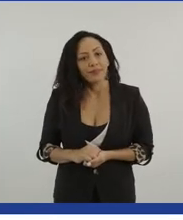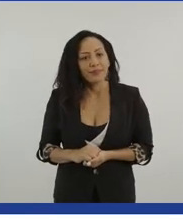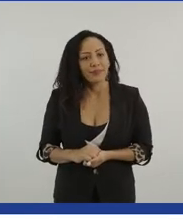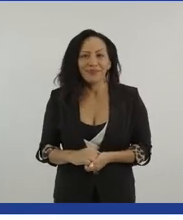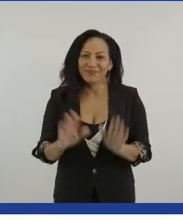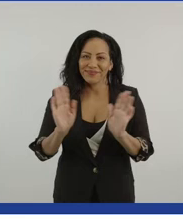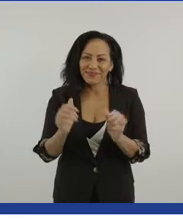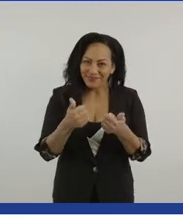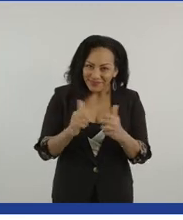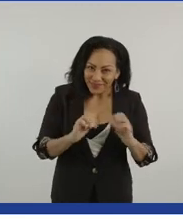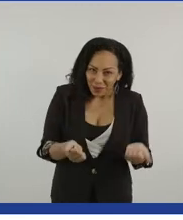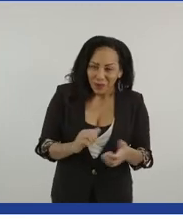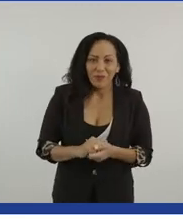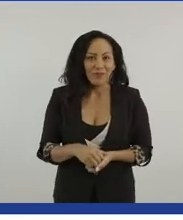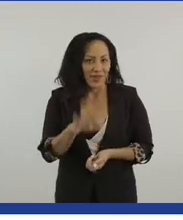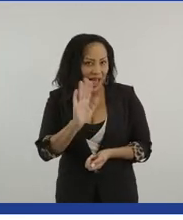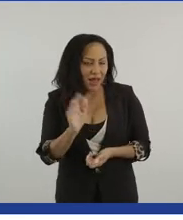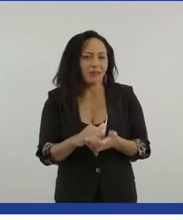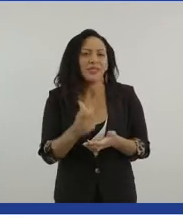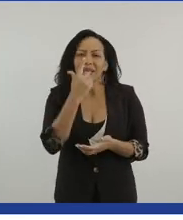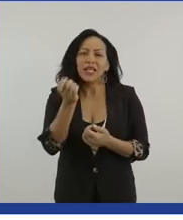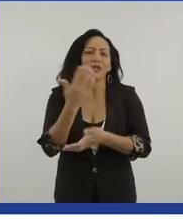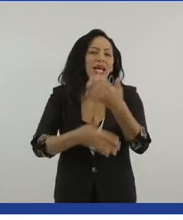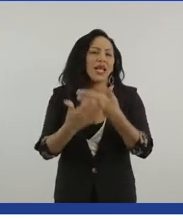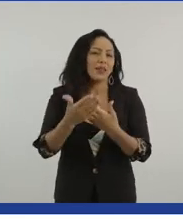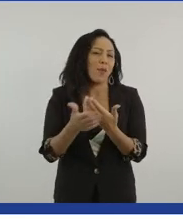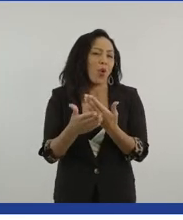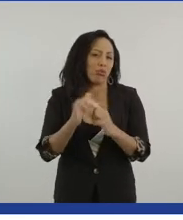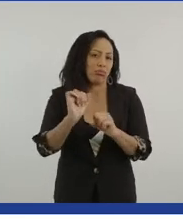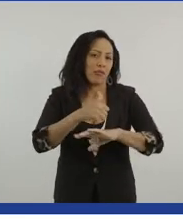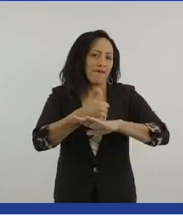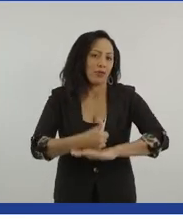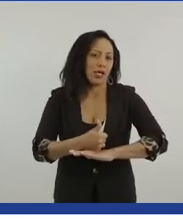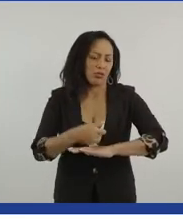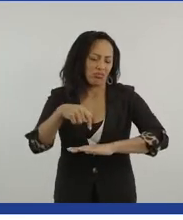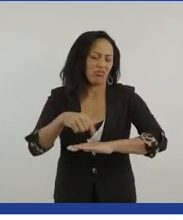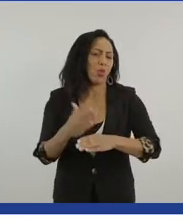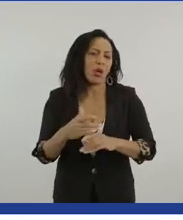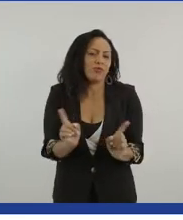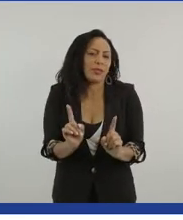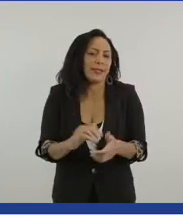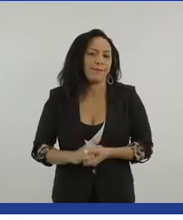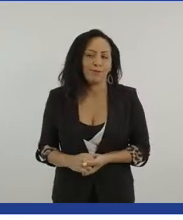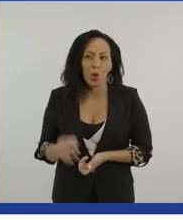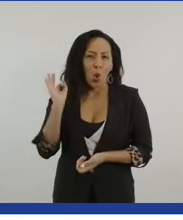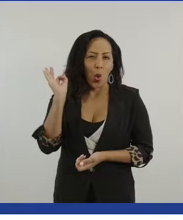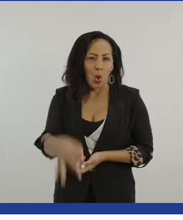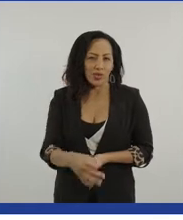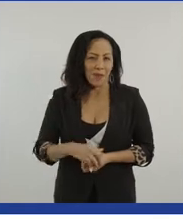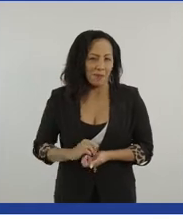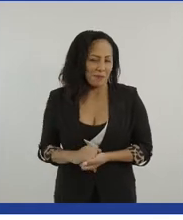Hiya. How are you? Hello. I just wondered, could you tell us more about your foundation and the work it does? Awesome. Yeah. So